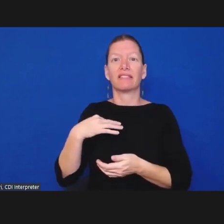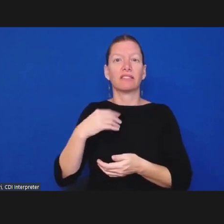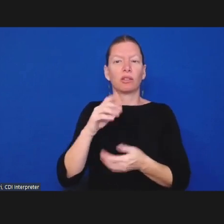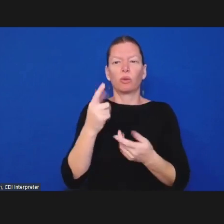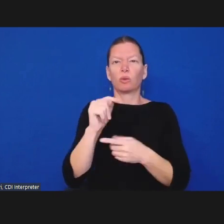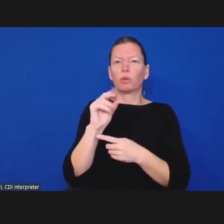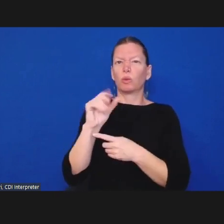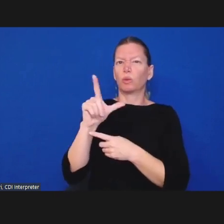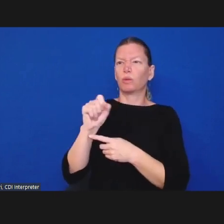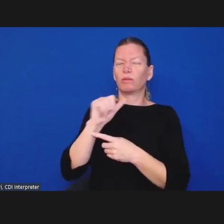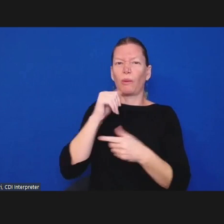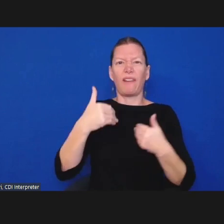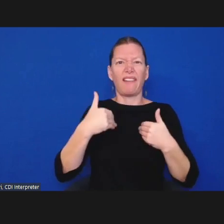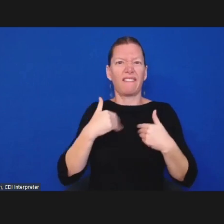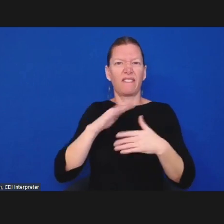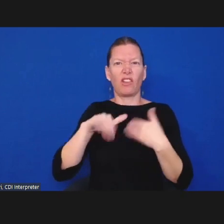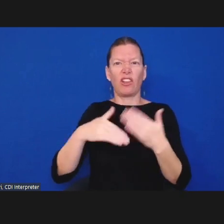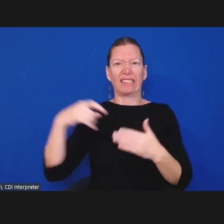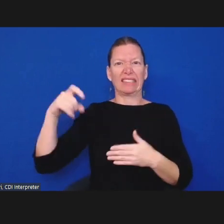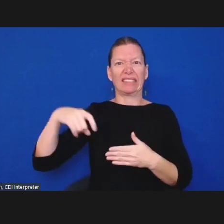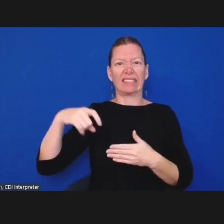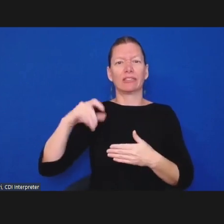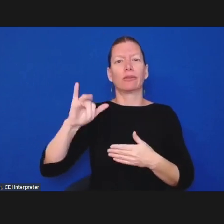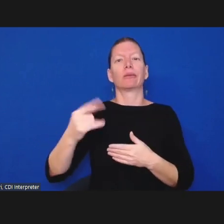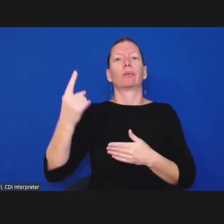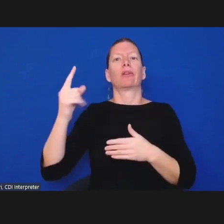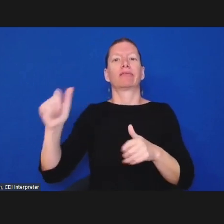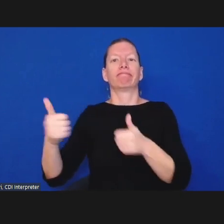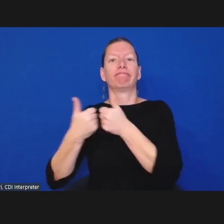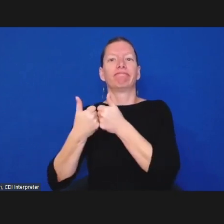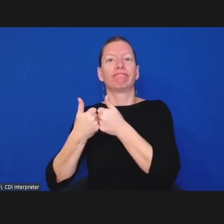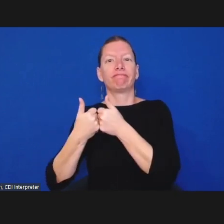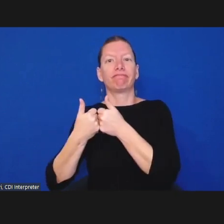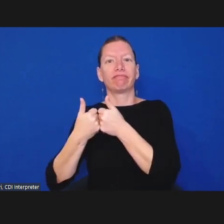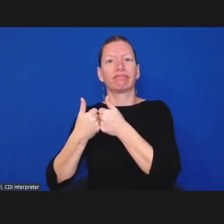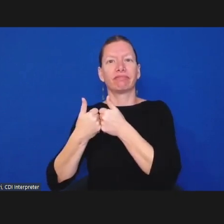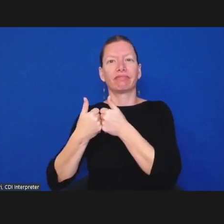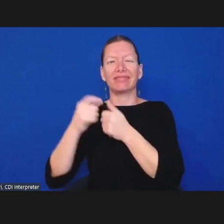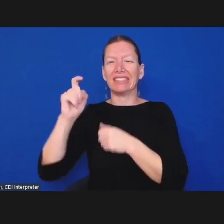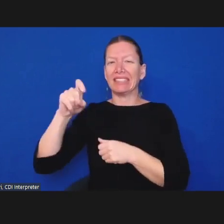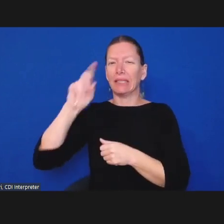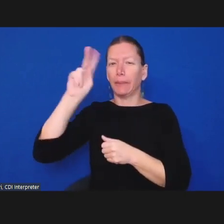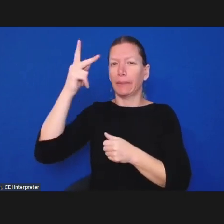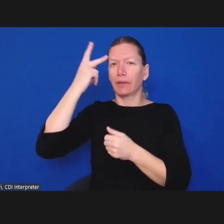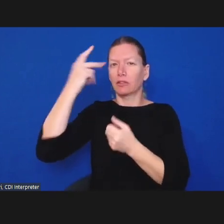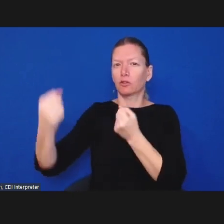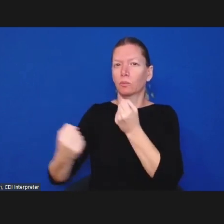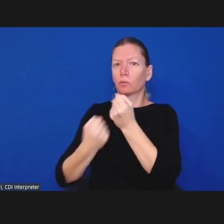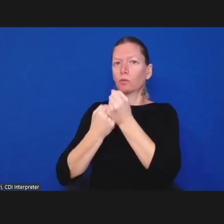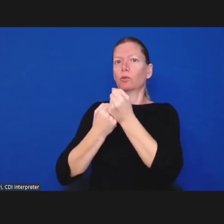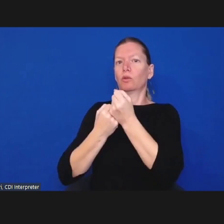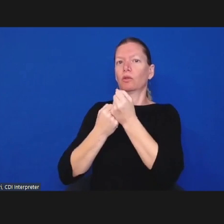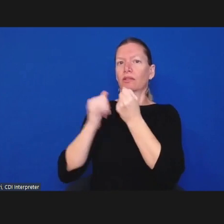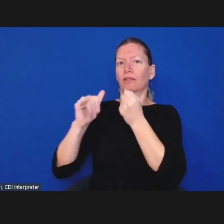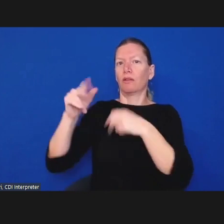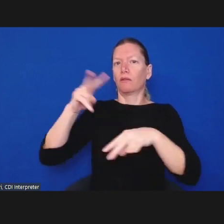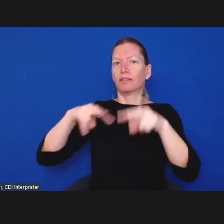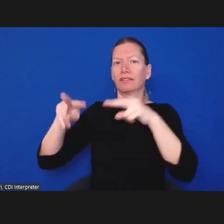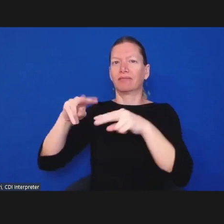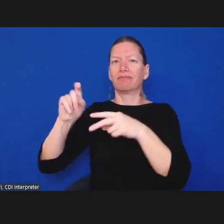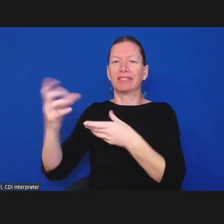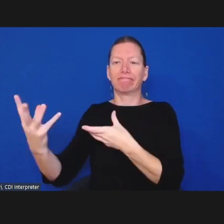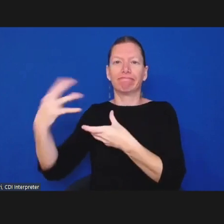and so there has to be political will to support oversight it has to be in the budget um some places have actually